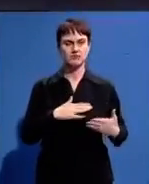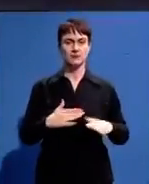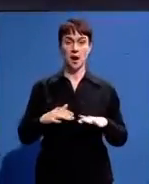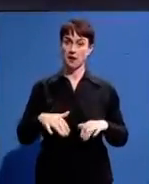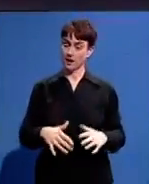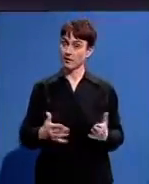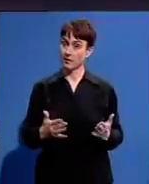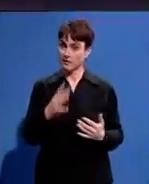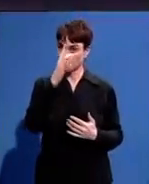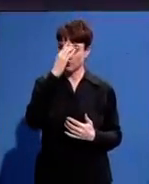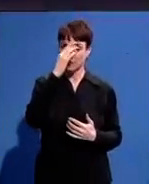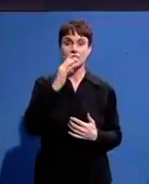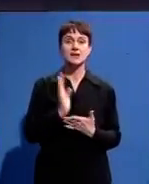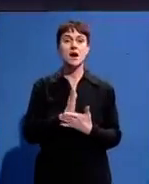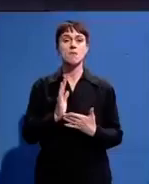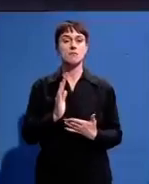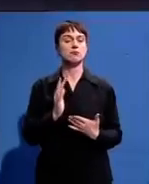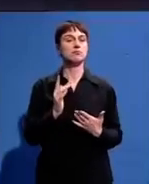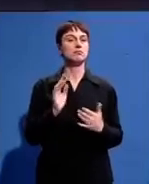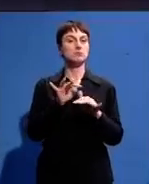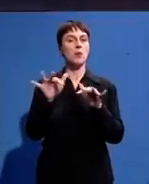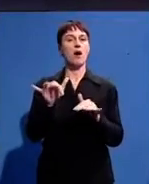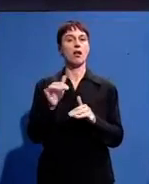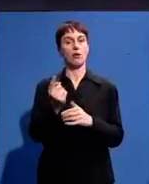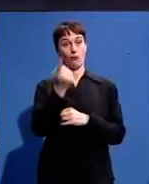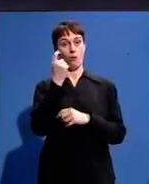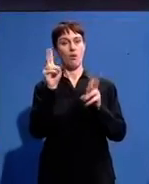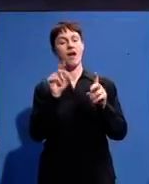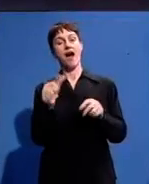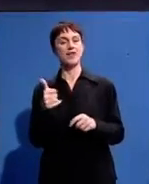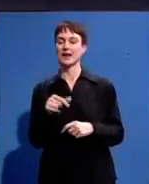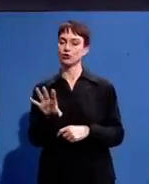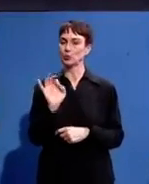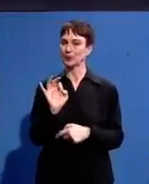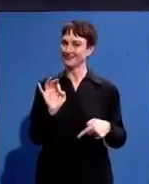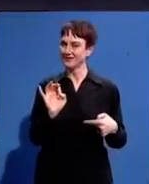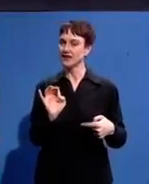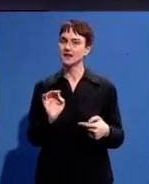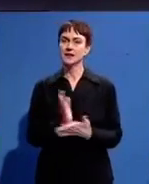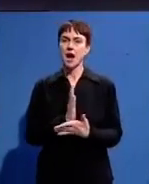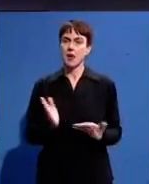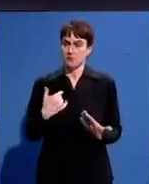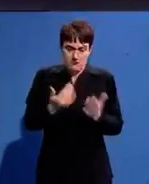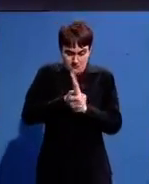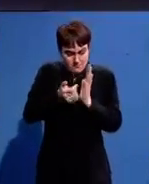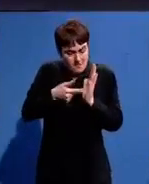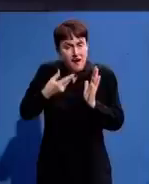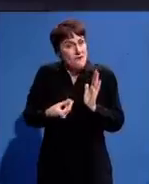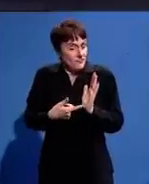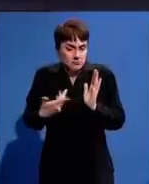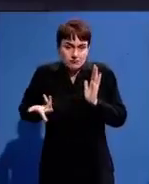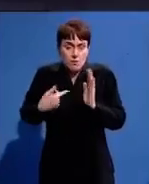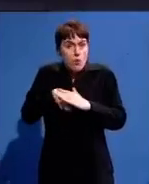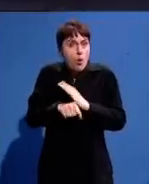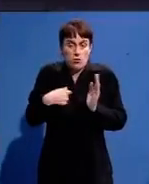us are called but few are chosen and sometimes when you have gifts you know it's something that you didn't choose we were born with that and that's